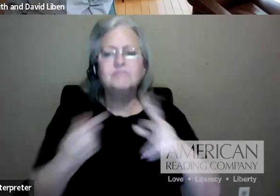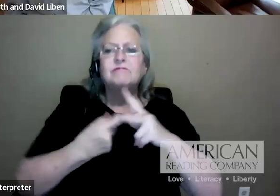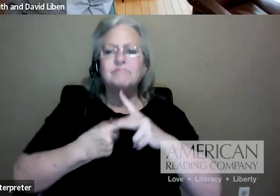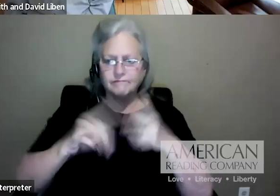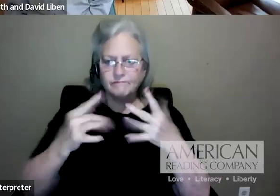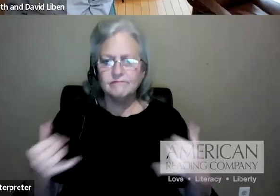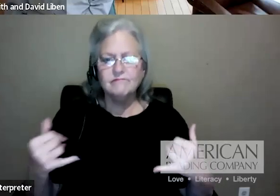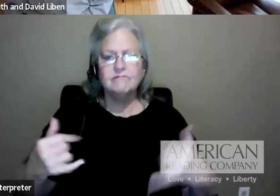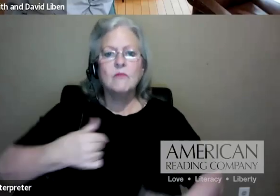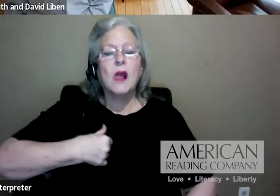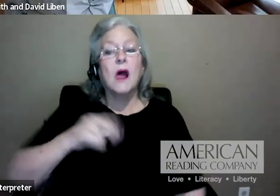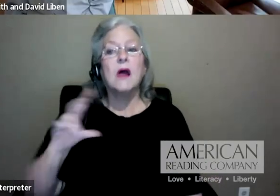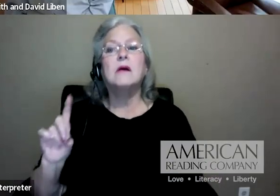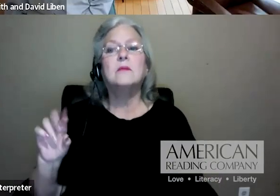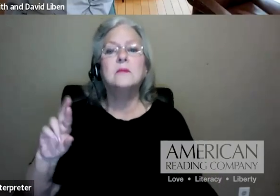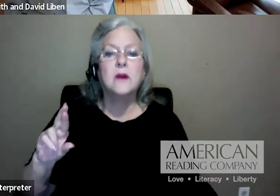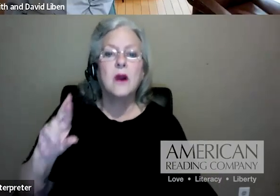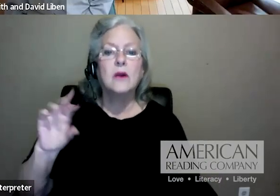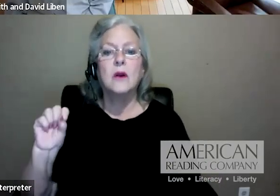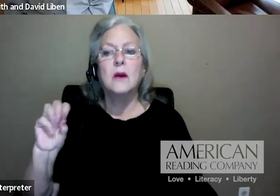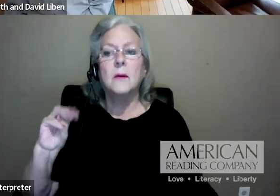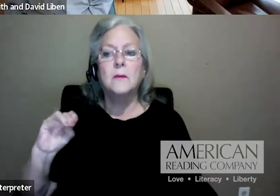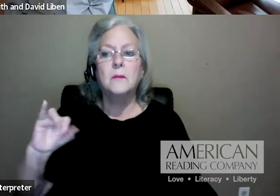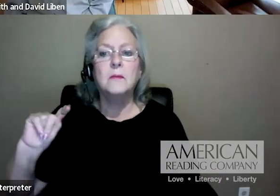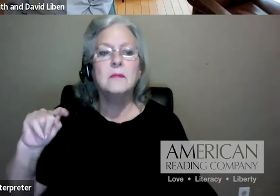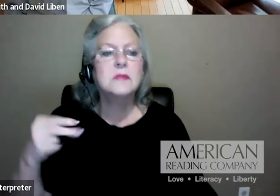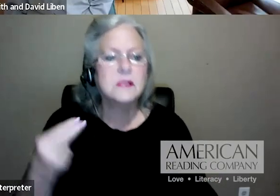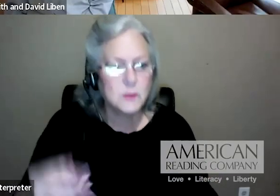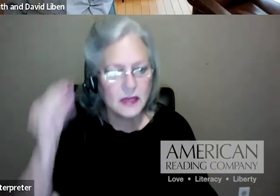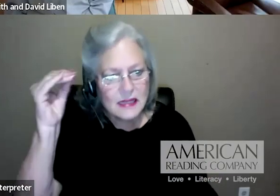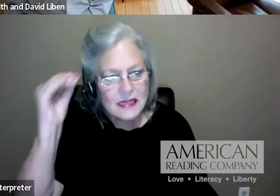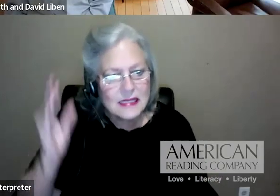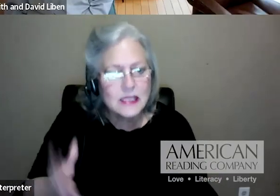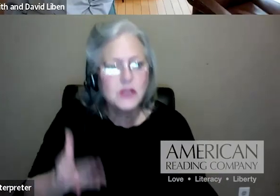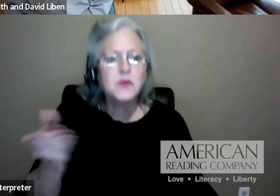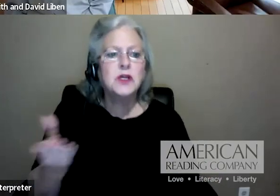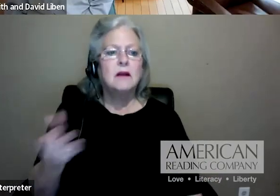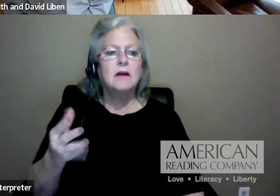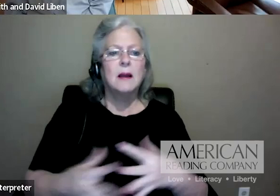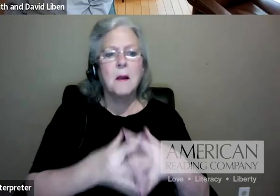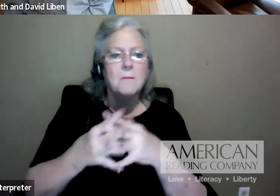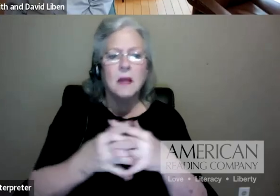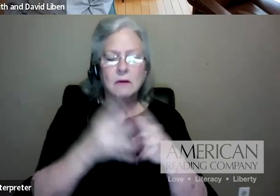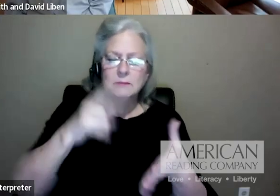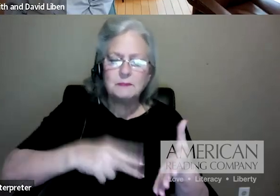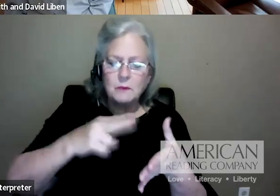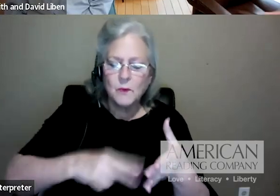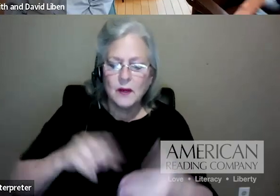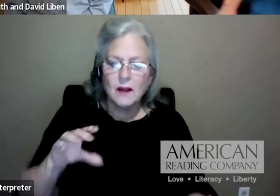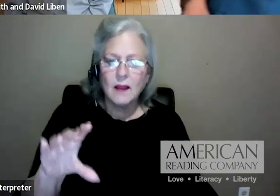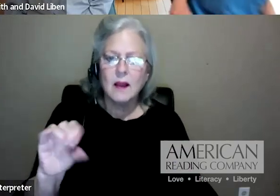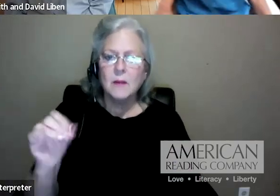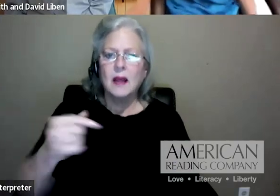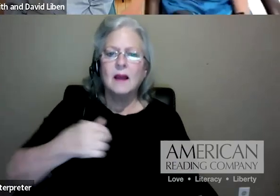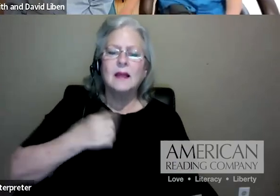I'm Dr. Barb Smith, Chief Development Officer here at American Reading Company, and I'm delighted to spend an